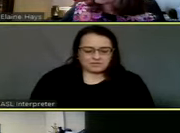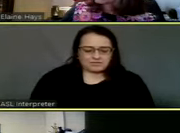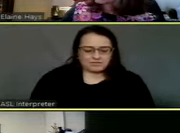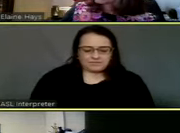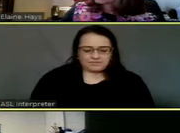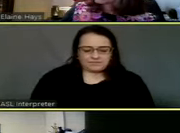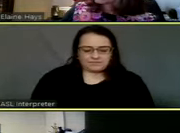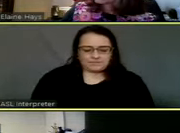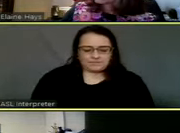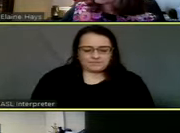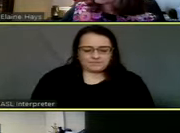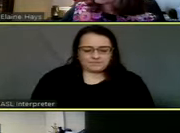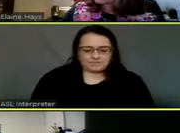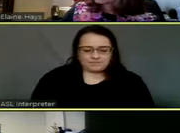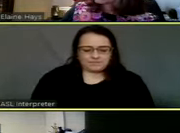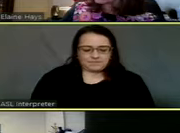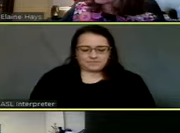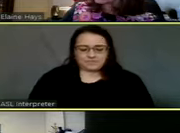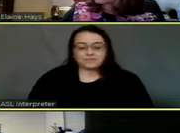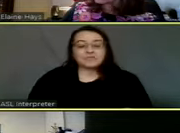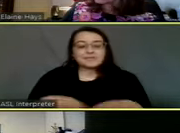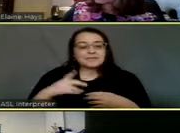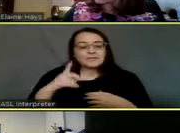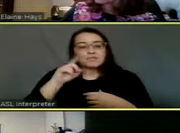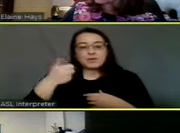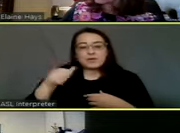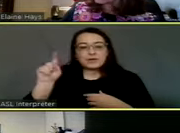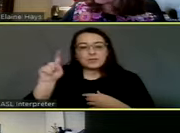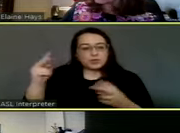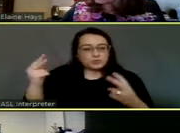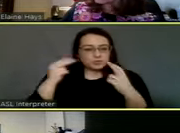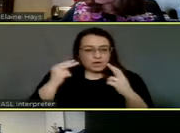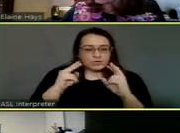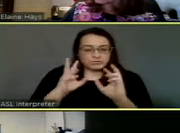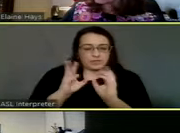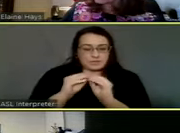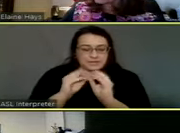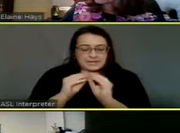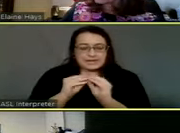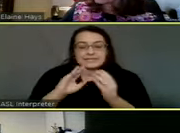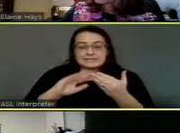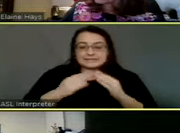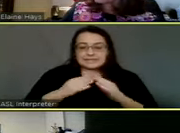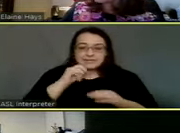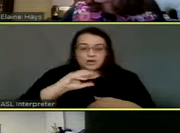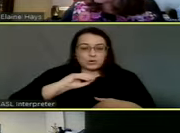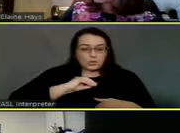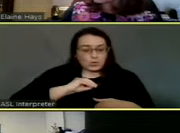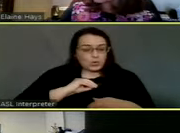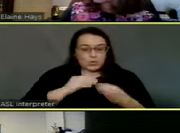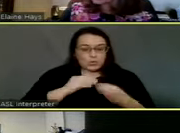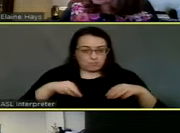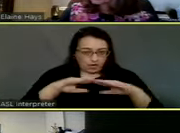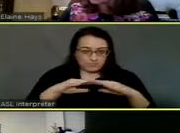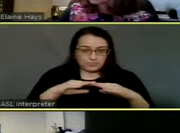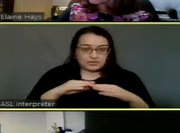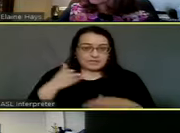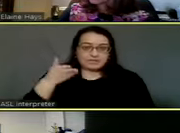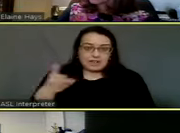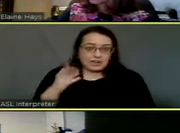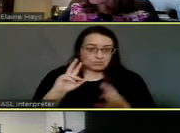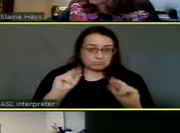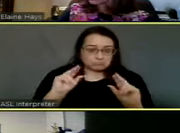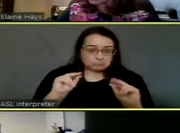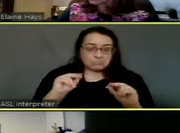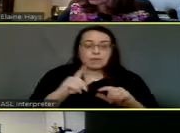council because we've previously discussed it, but for anybody who's watching the meeting, city doesn't own any property there. Um, but